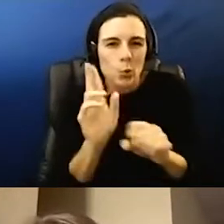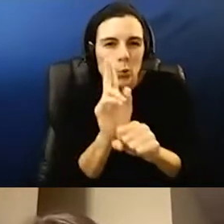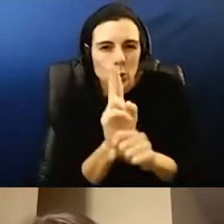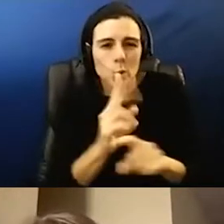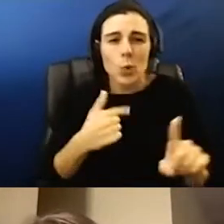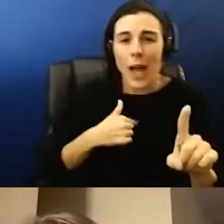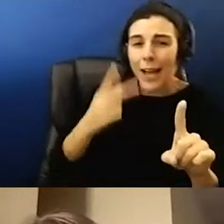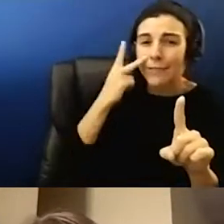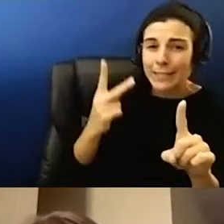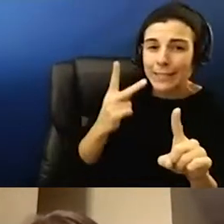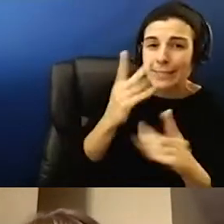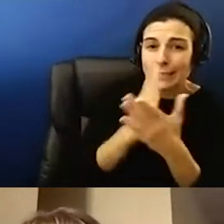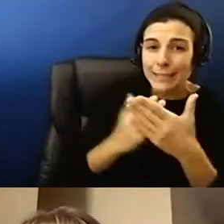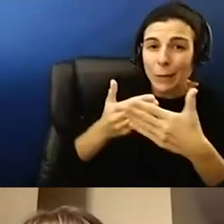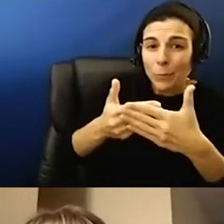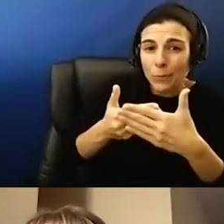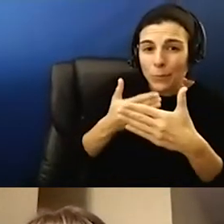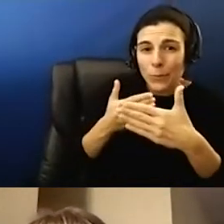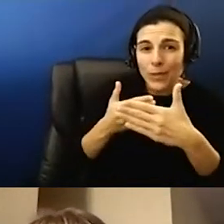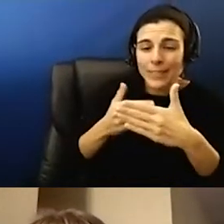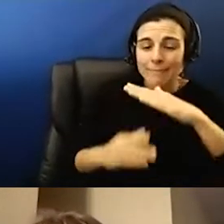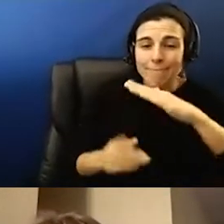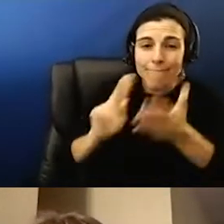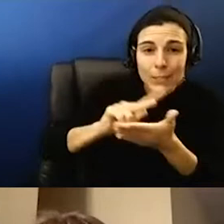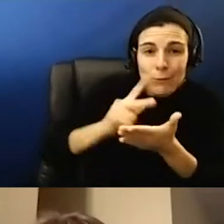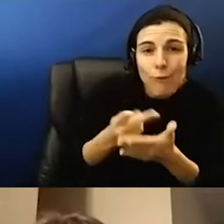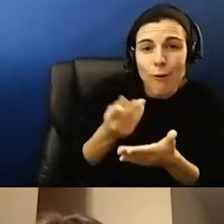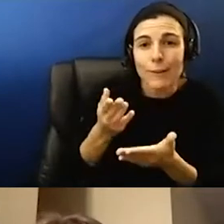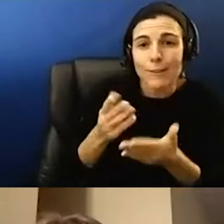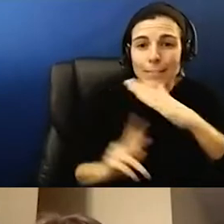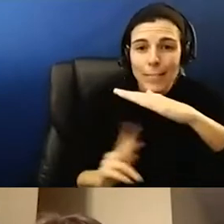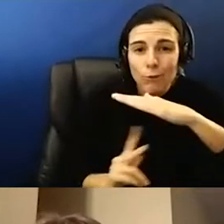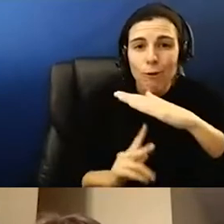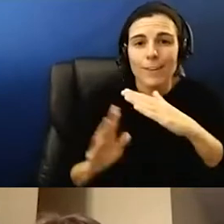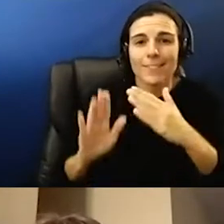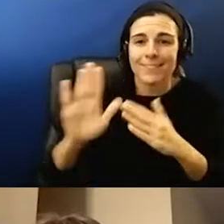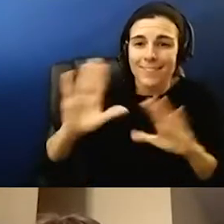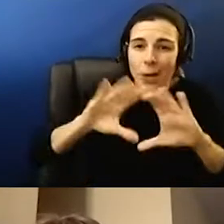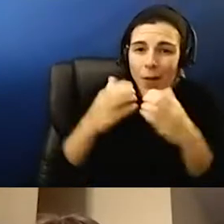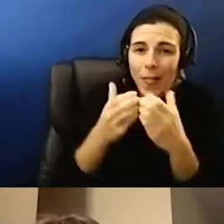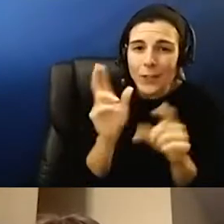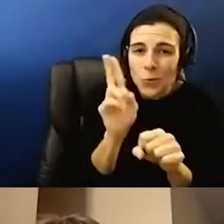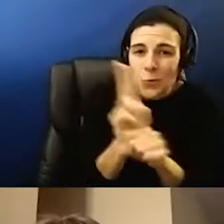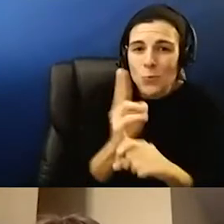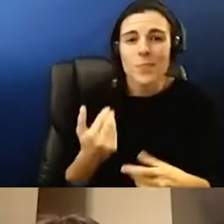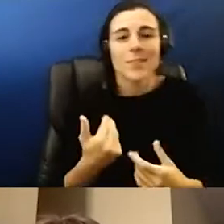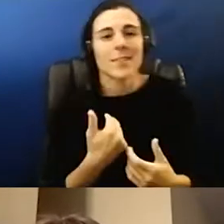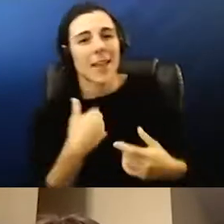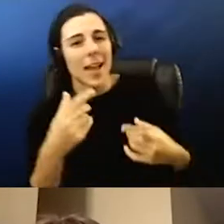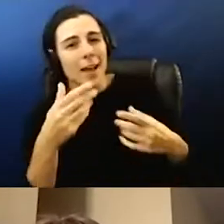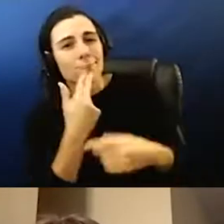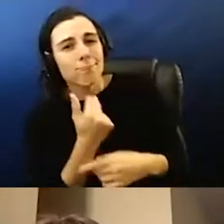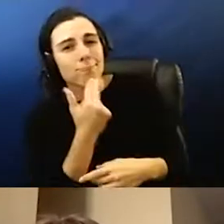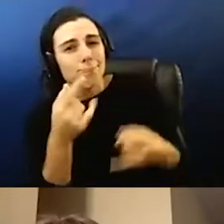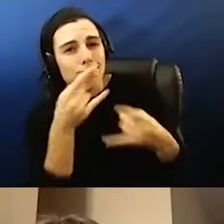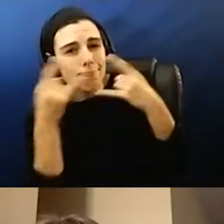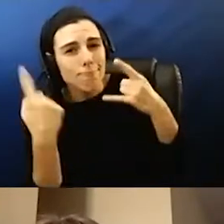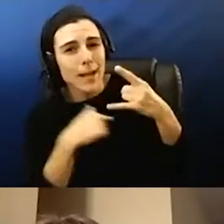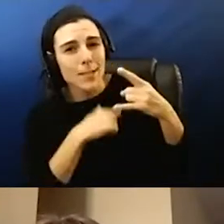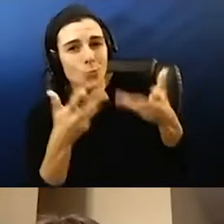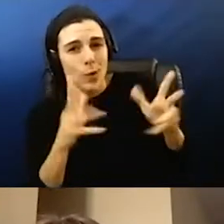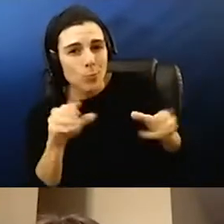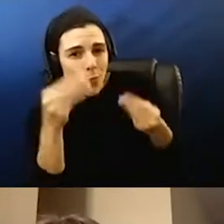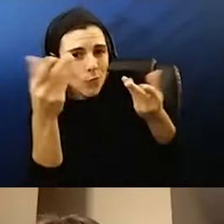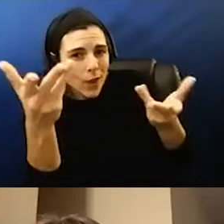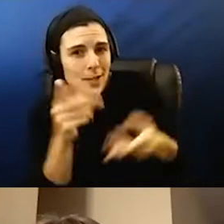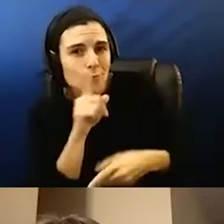classes, and they're doing a great job of that. And they have the cutest little masks, too, that we have provided for them as well. So it's really cute.